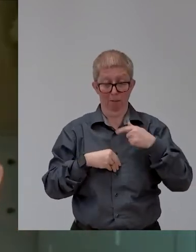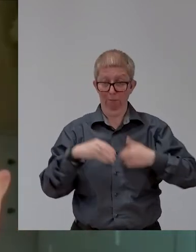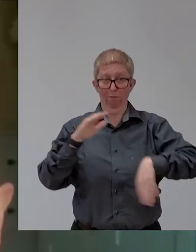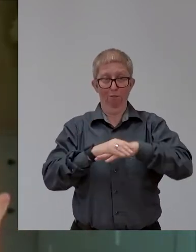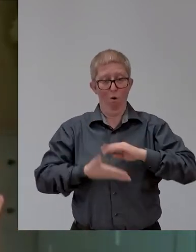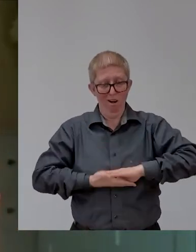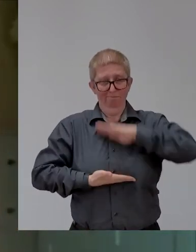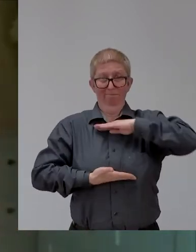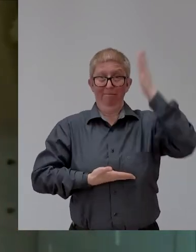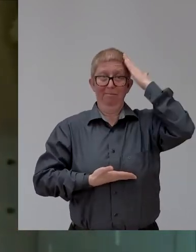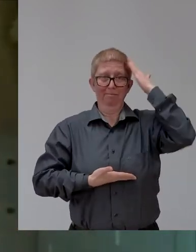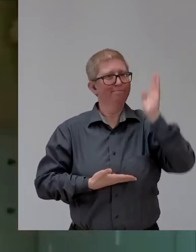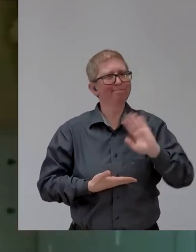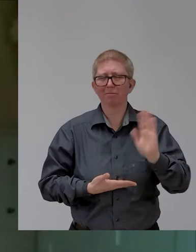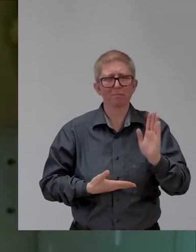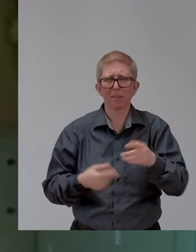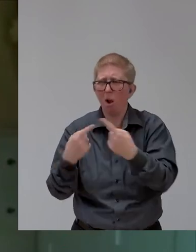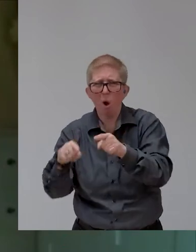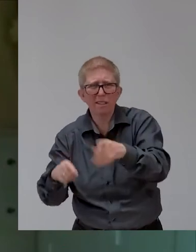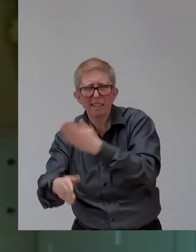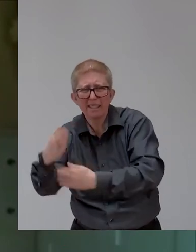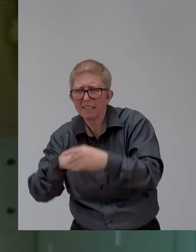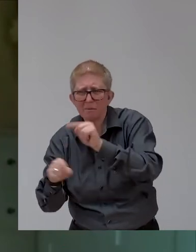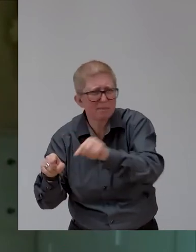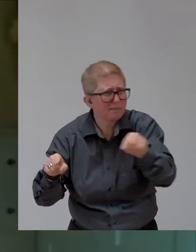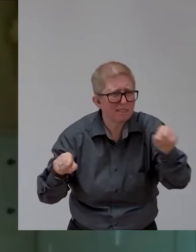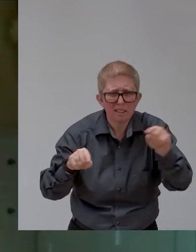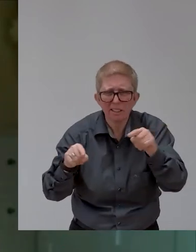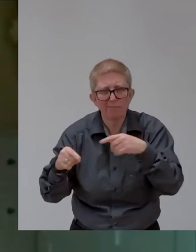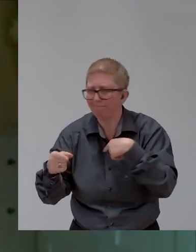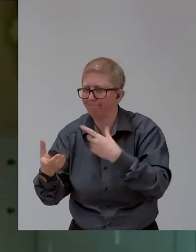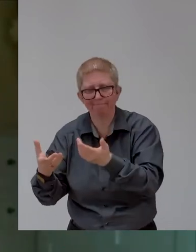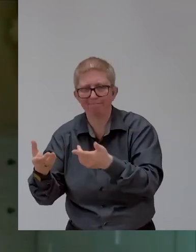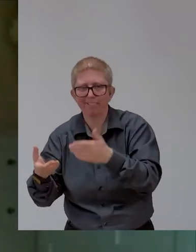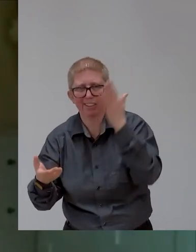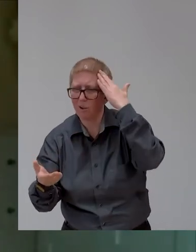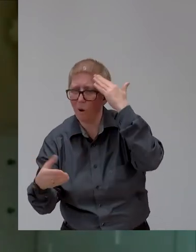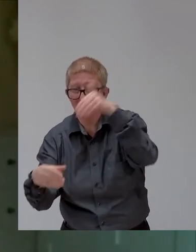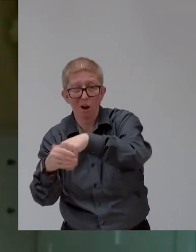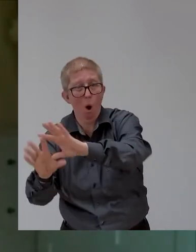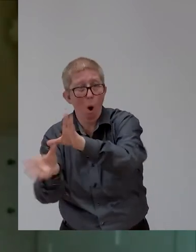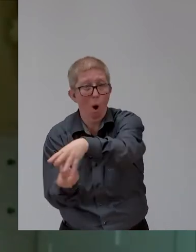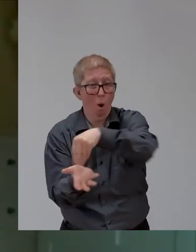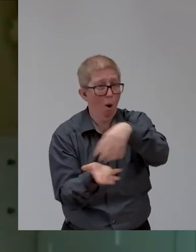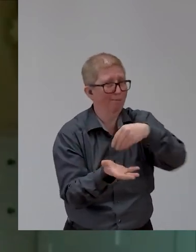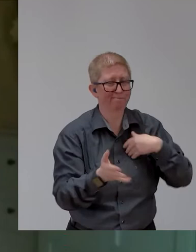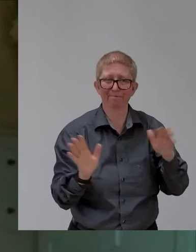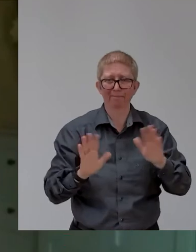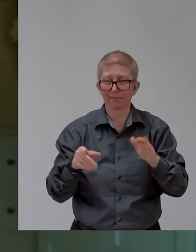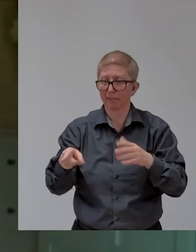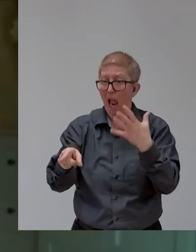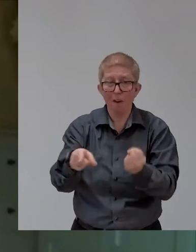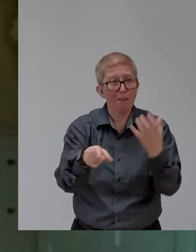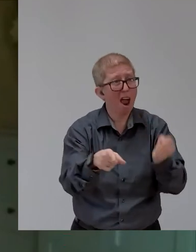Frankly, some of those impress me even more than some of the battles that people with spinal injuries go through. And, uh, and that's what